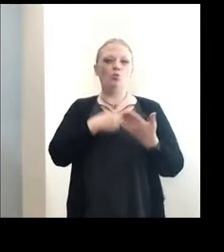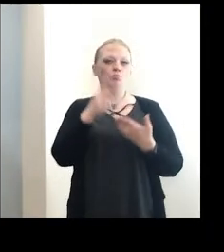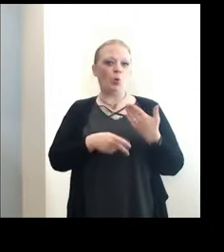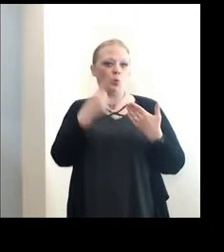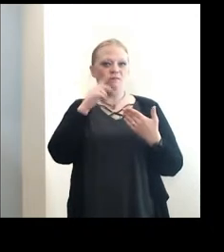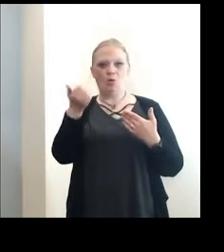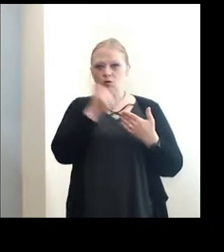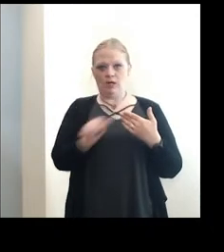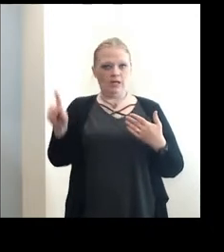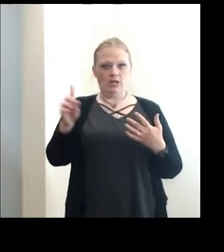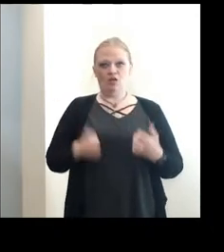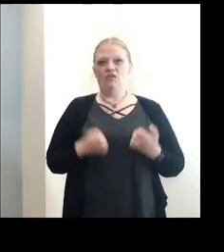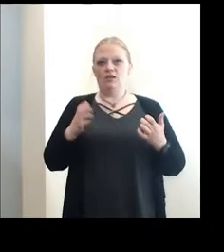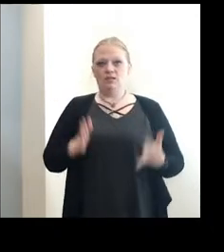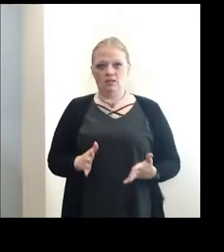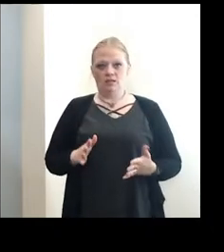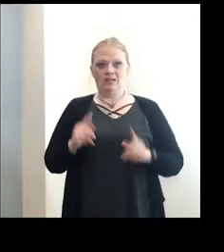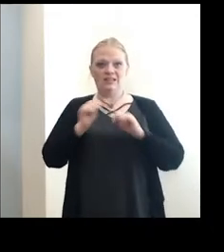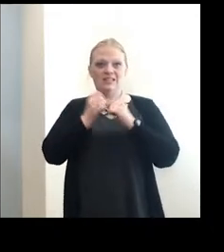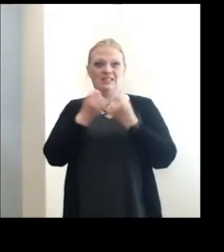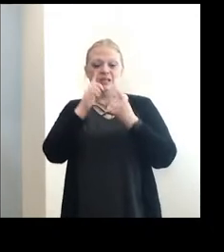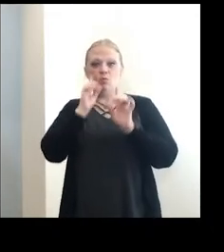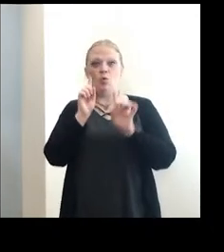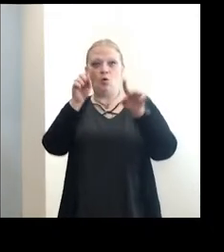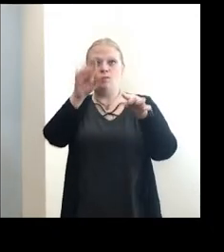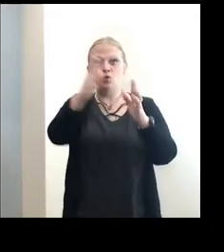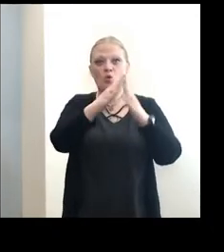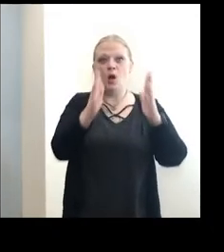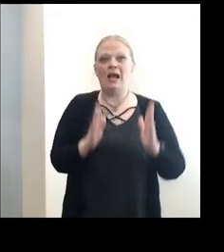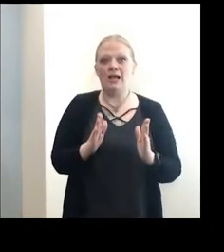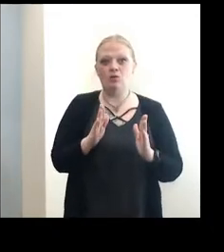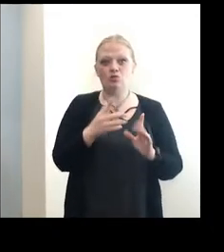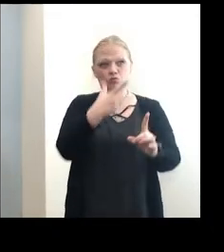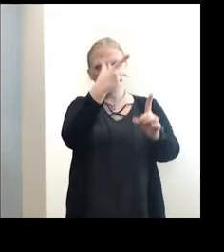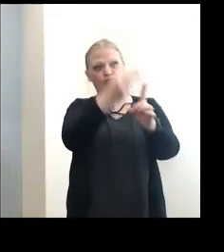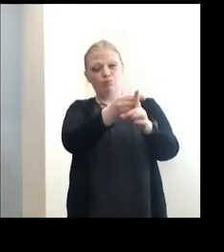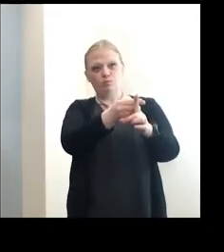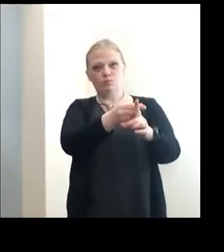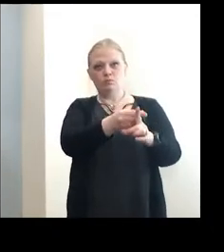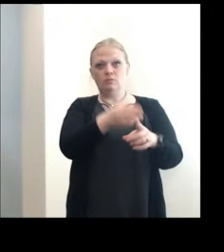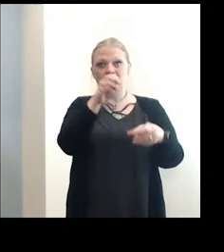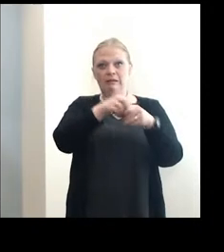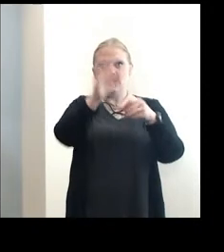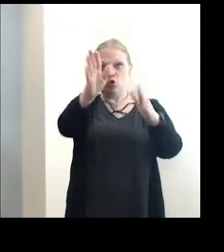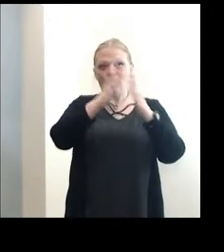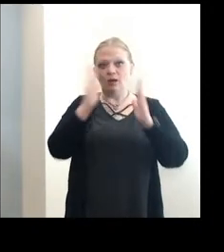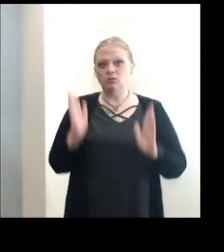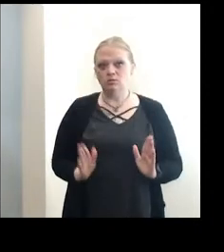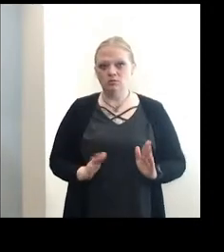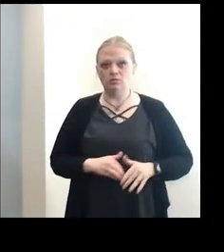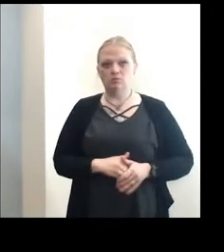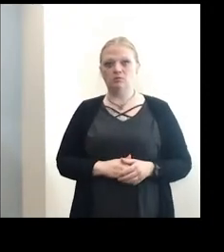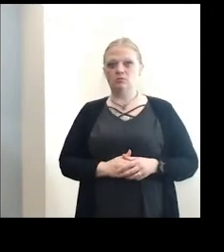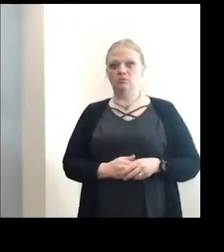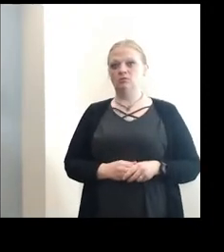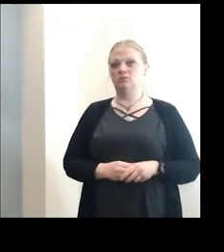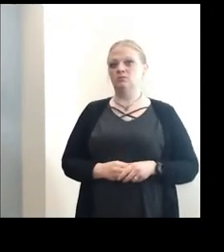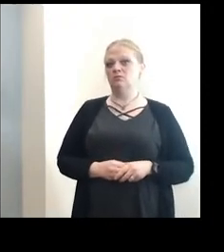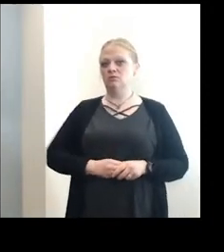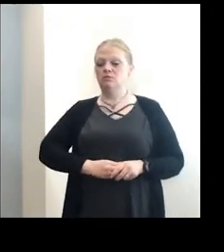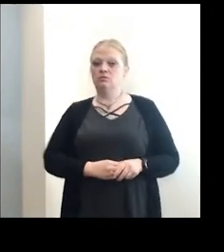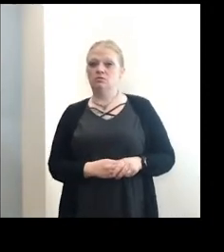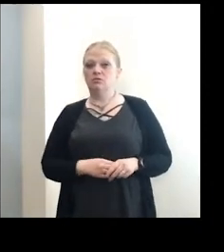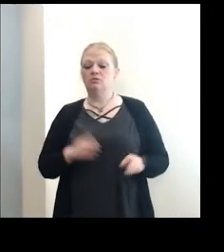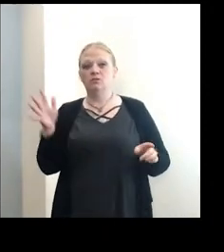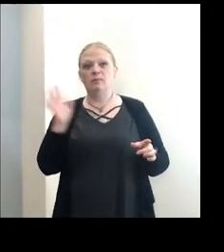A Vax Visit team will come to your home to vaccinate you or your household in your home. We were just first